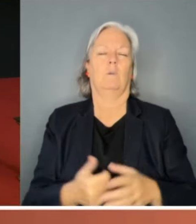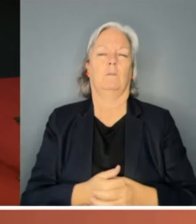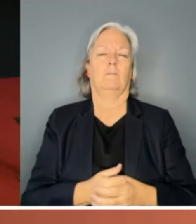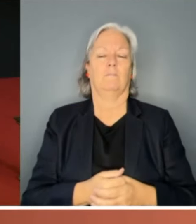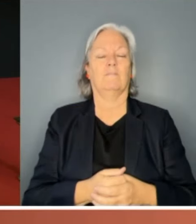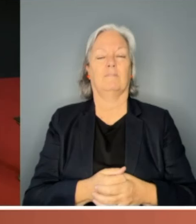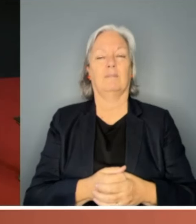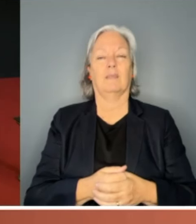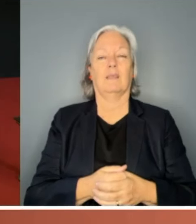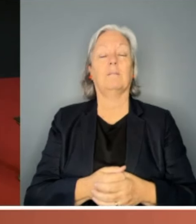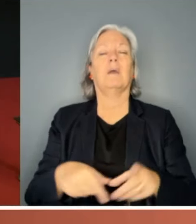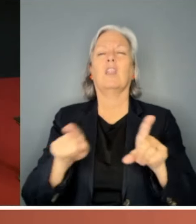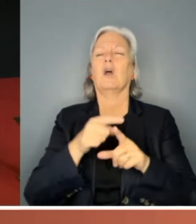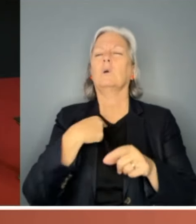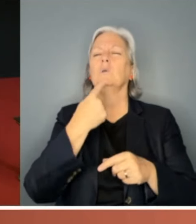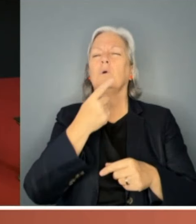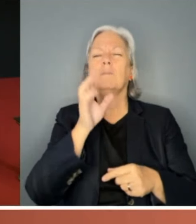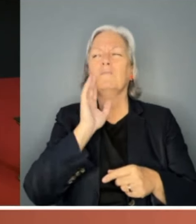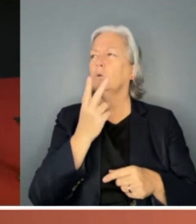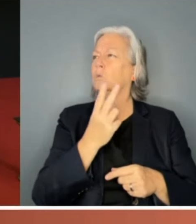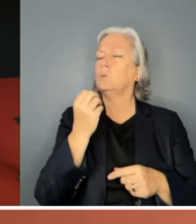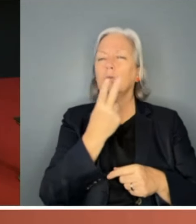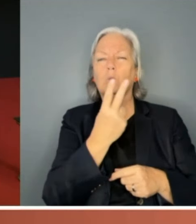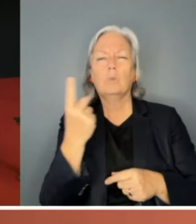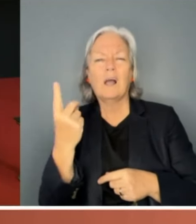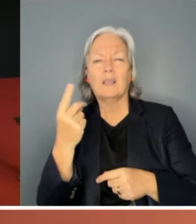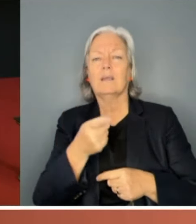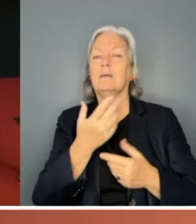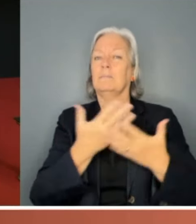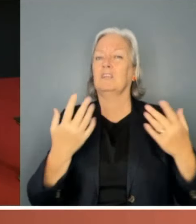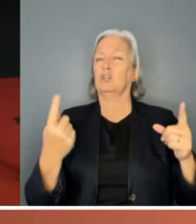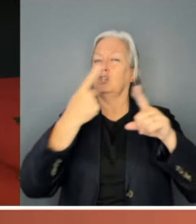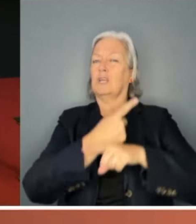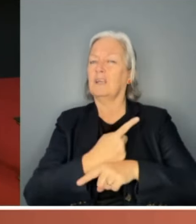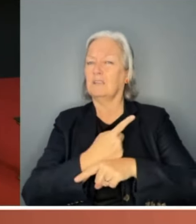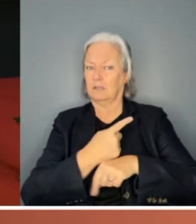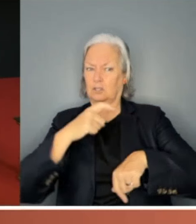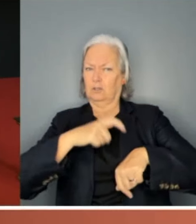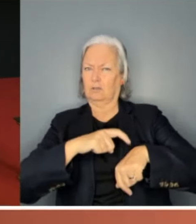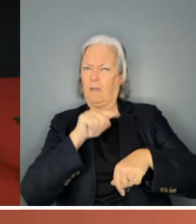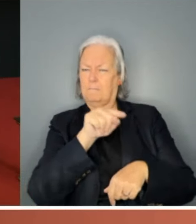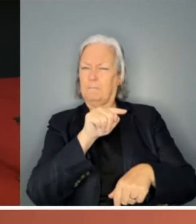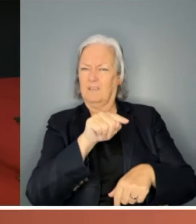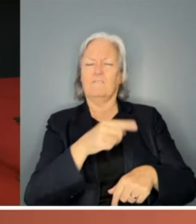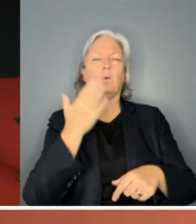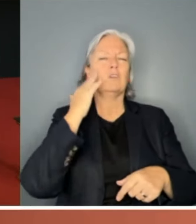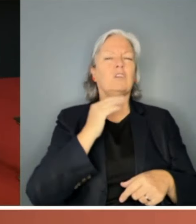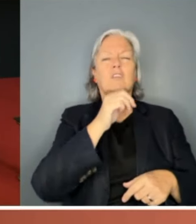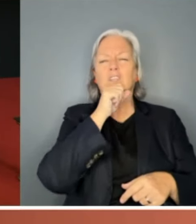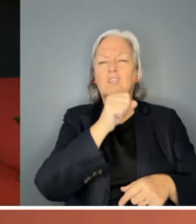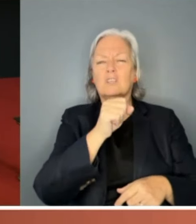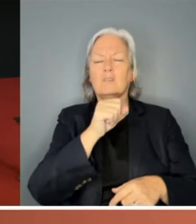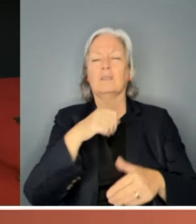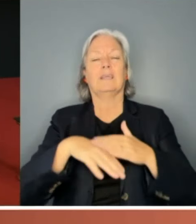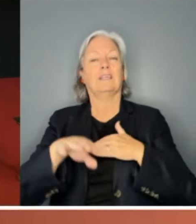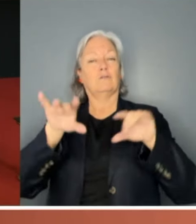again, as I said before. I think 2021 was a real shifting period for gender relations in Australia because we saw